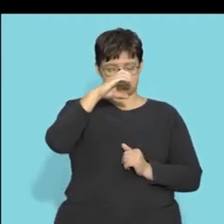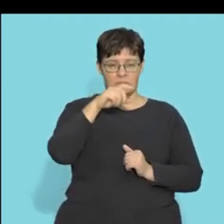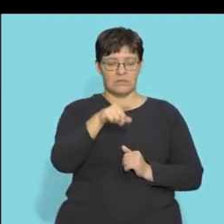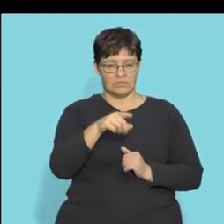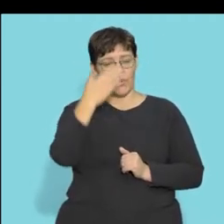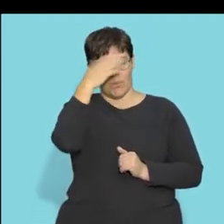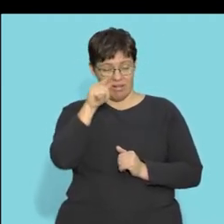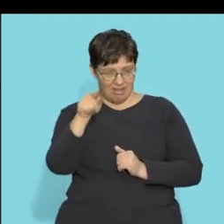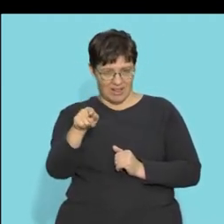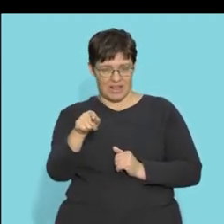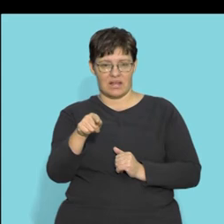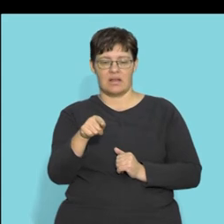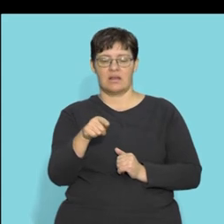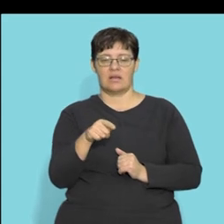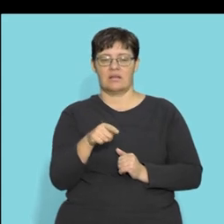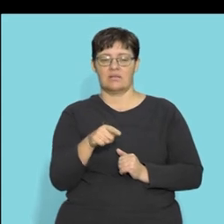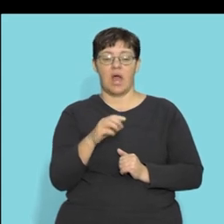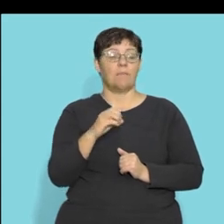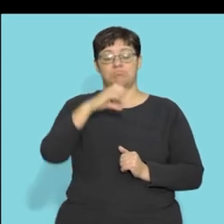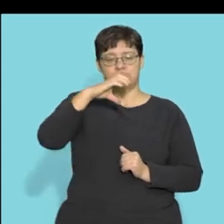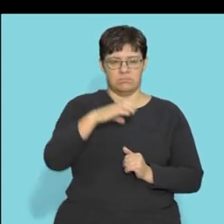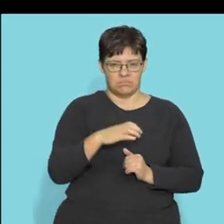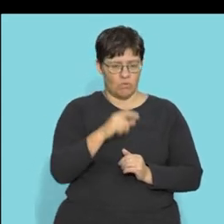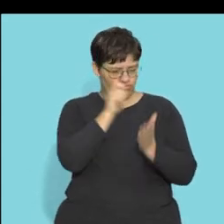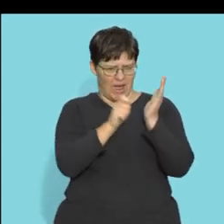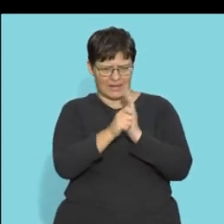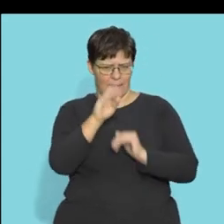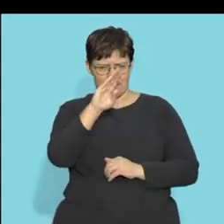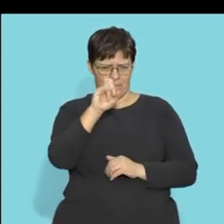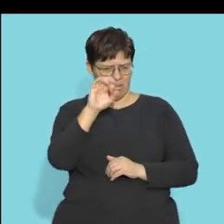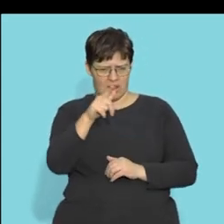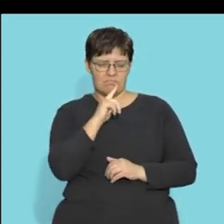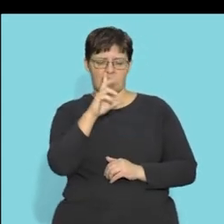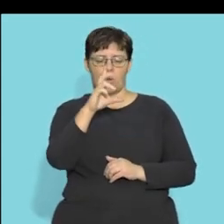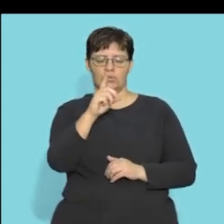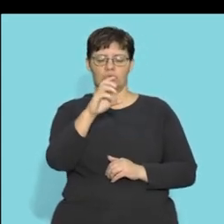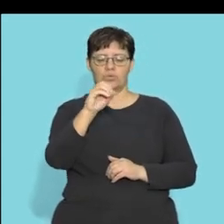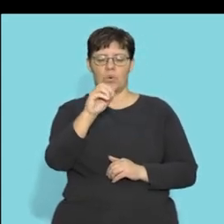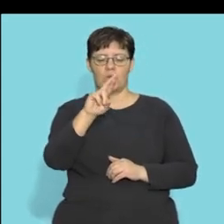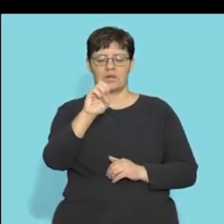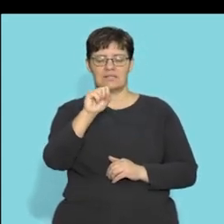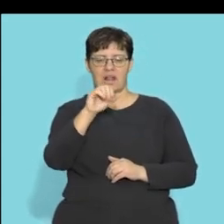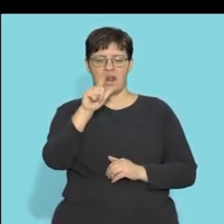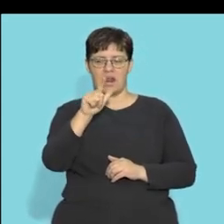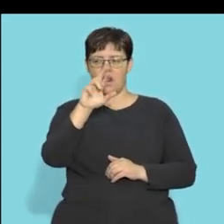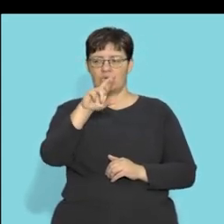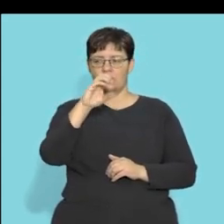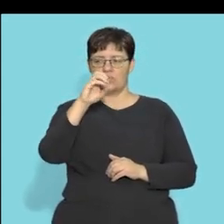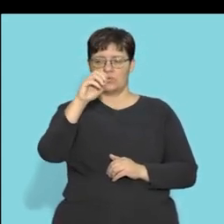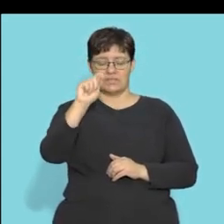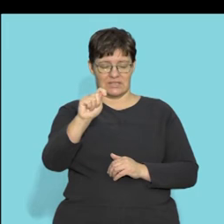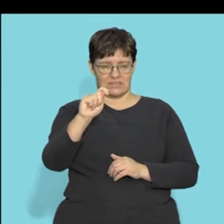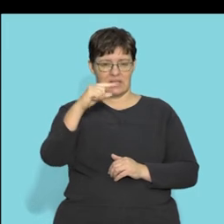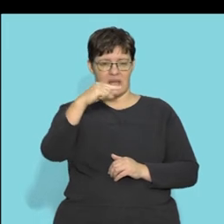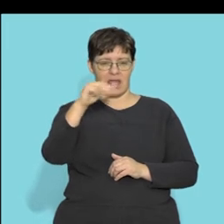That will be the bubble there. And we know that the bubble's name is not a bubble. You do not write bubble. You write dorsal root ganglion.